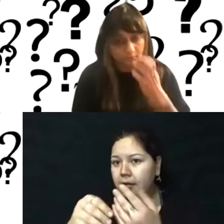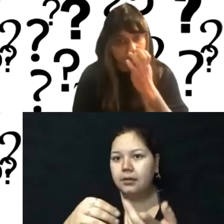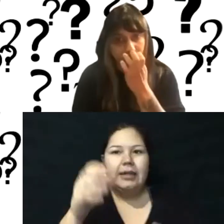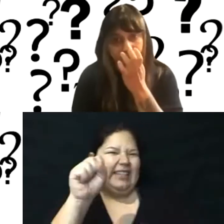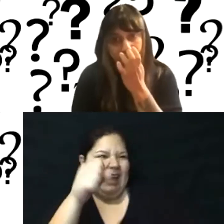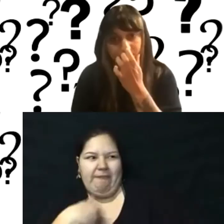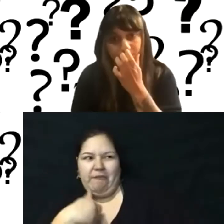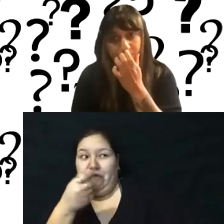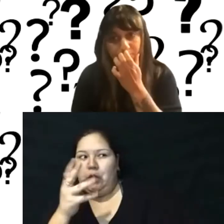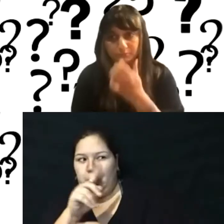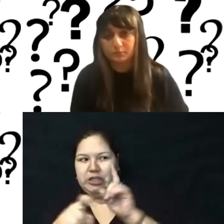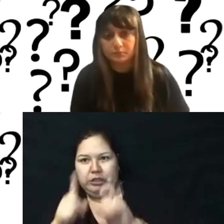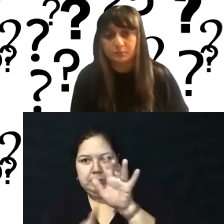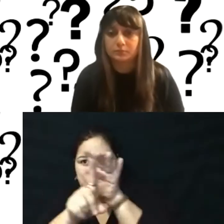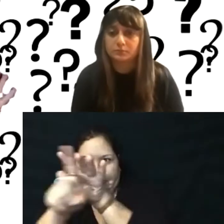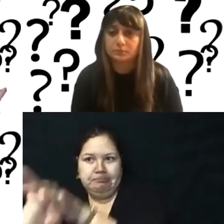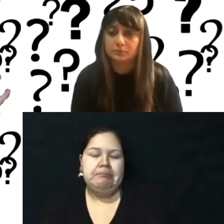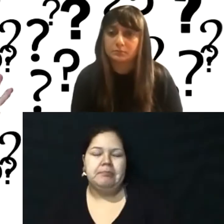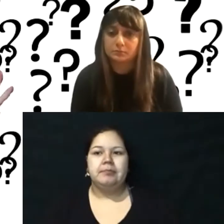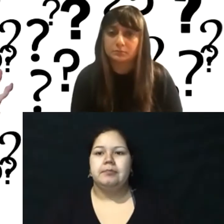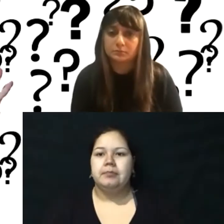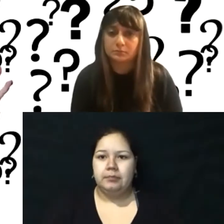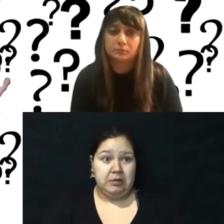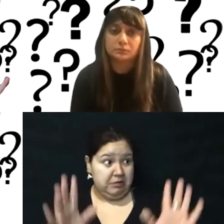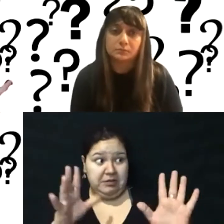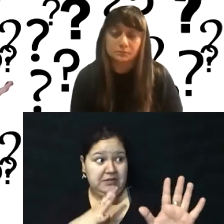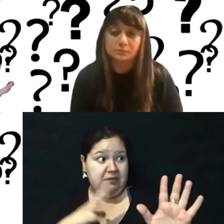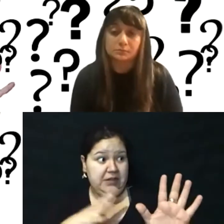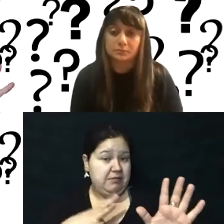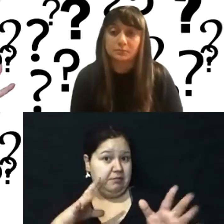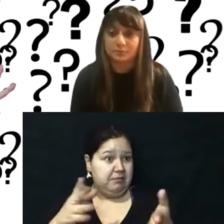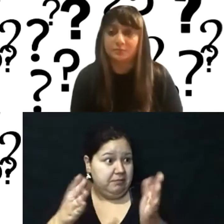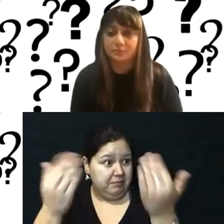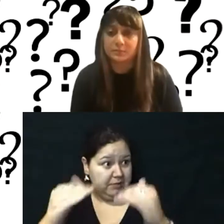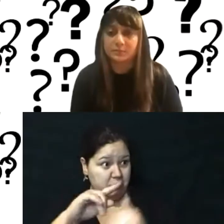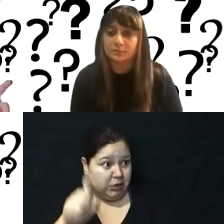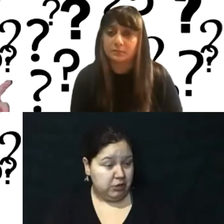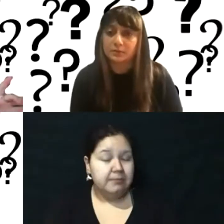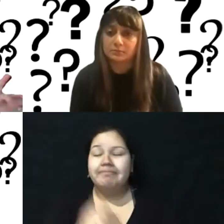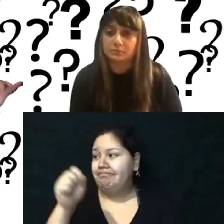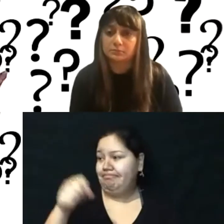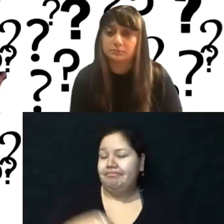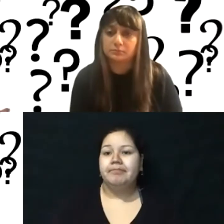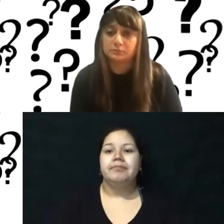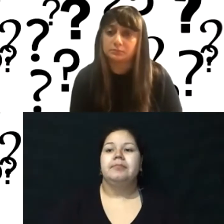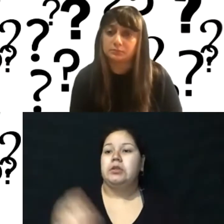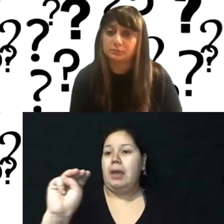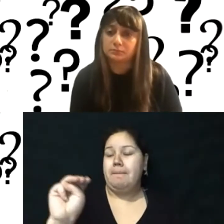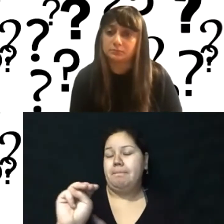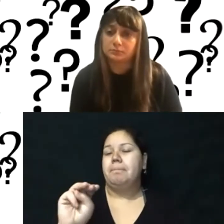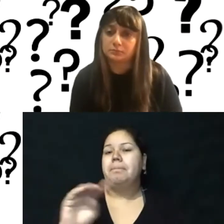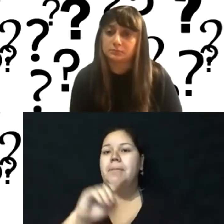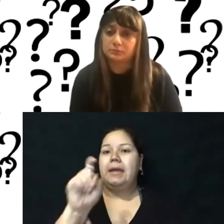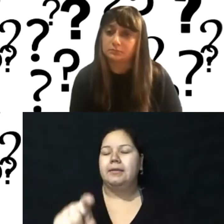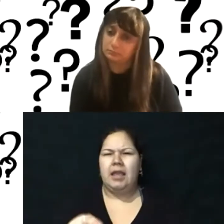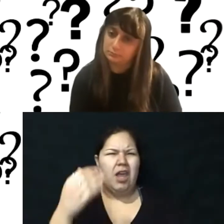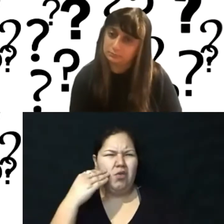of questions coming in here. So are we good to take a question? Yeah. Okay. So M asks, I've heard that WordPress is